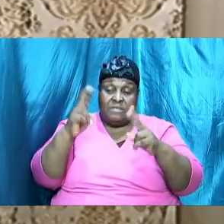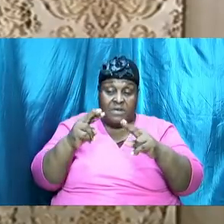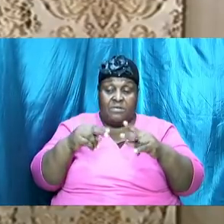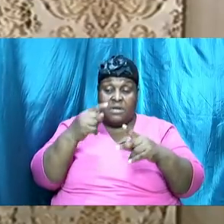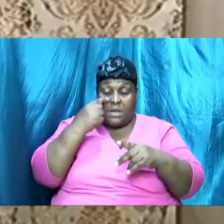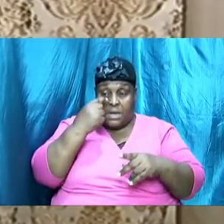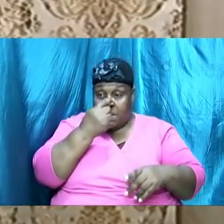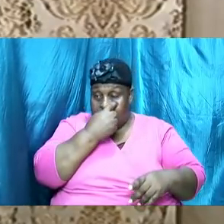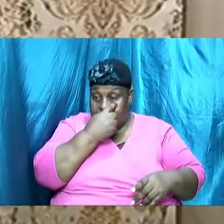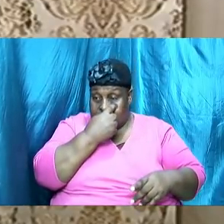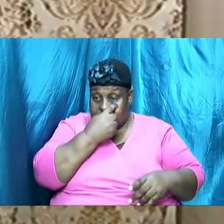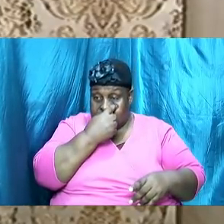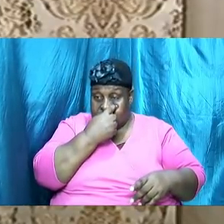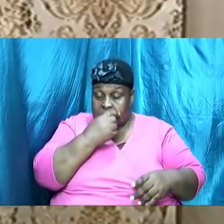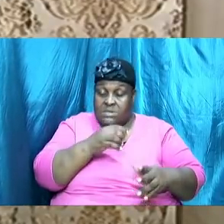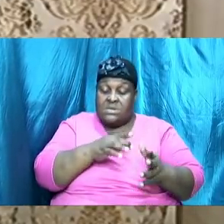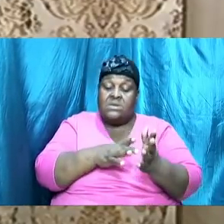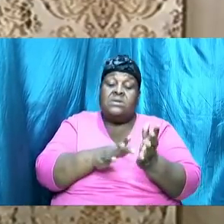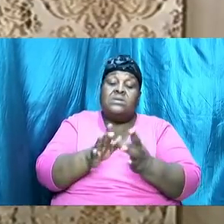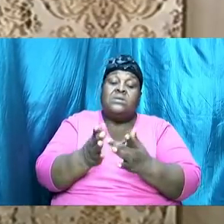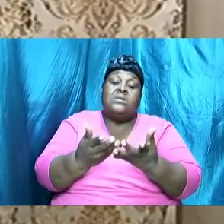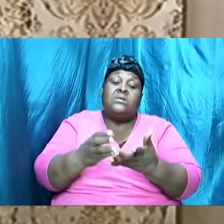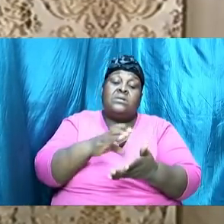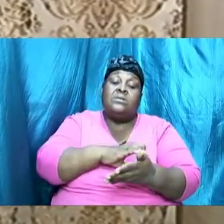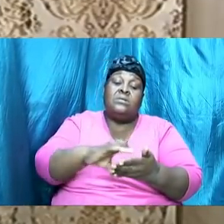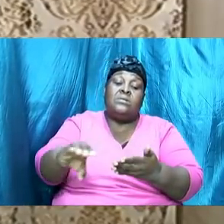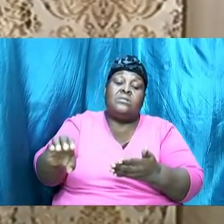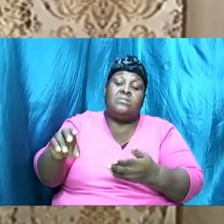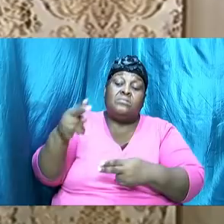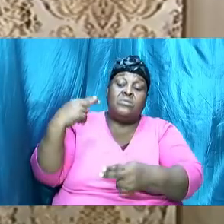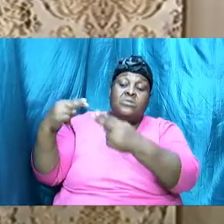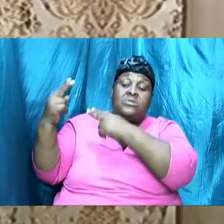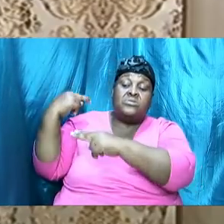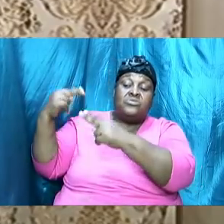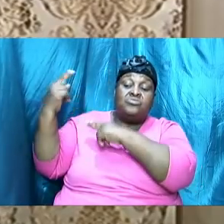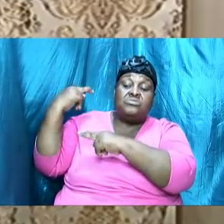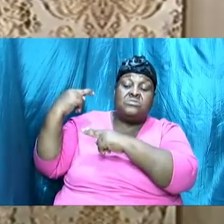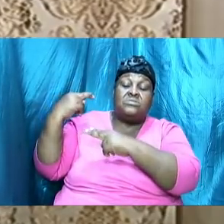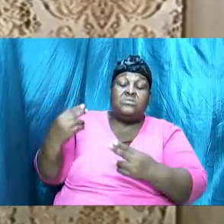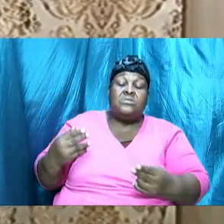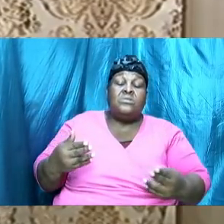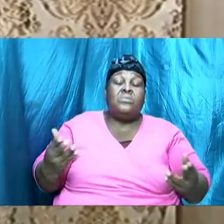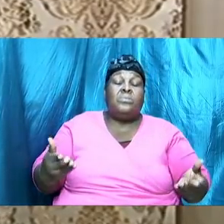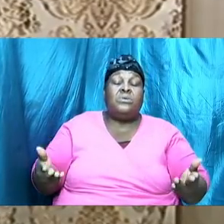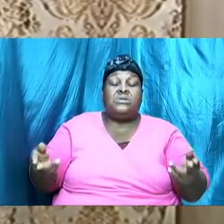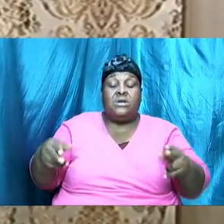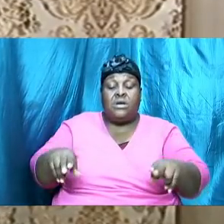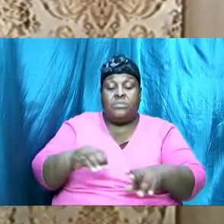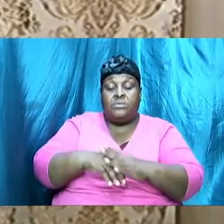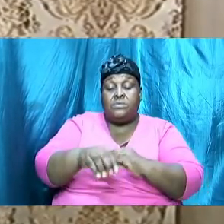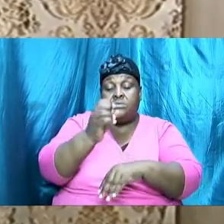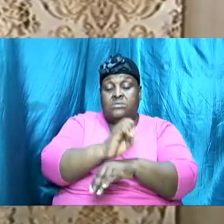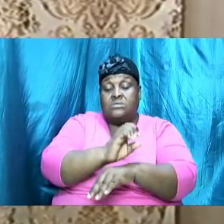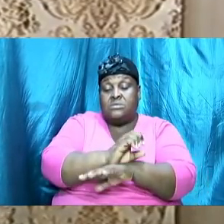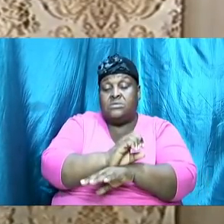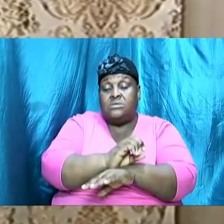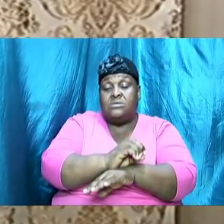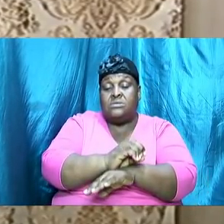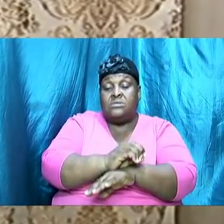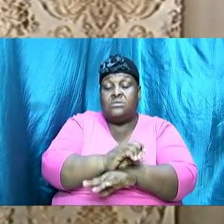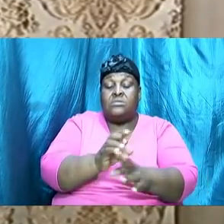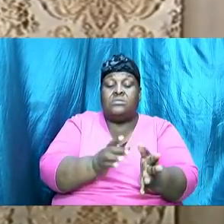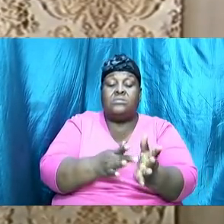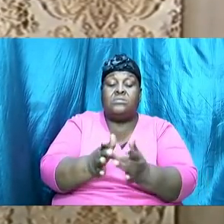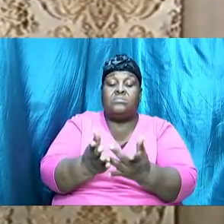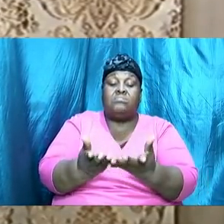Bible tells us in the book of Acts, Acts is the history of what happened in the church right through. And so the book of Acts